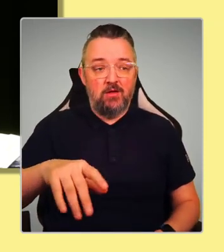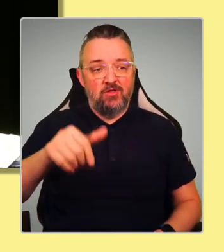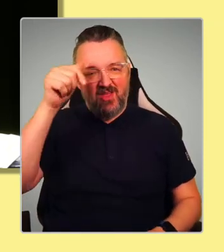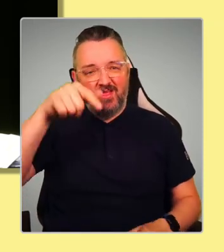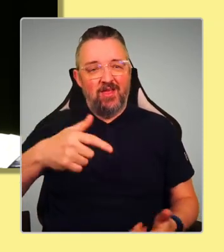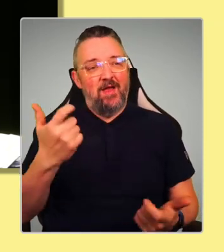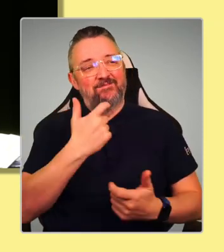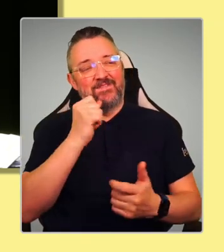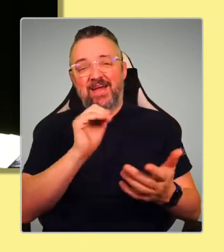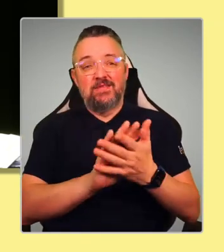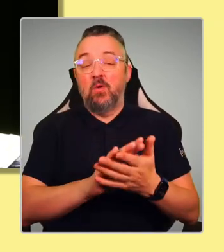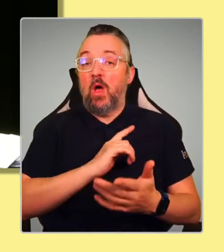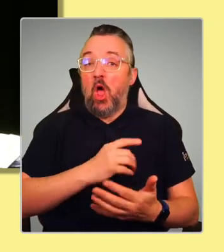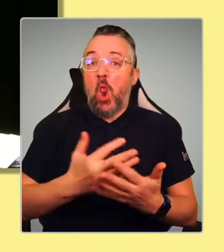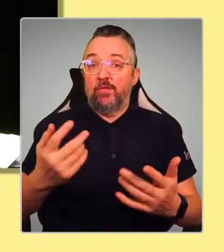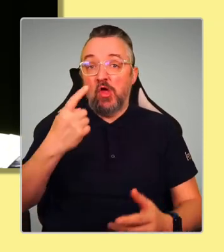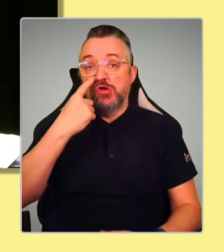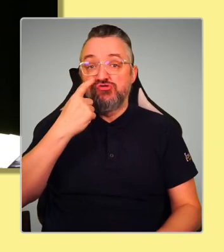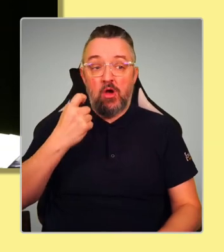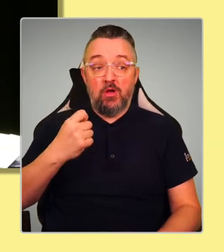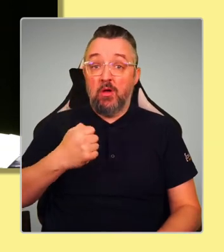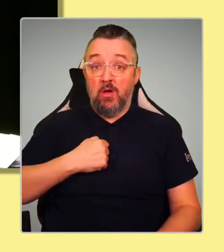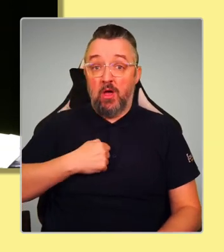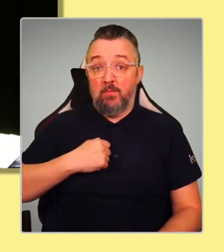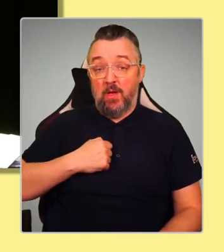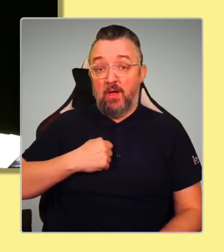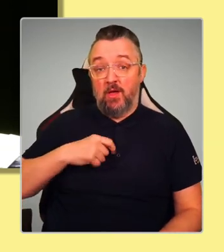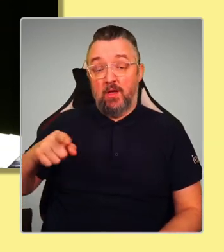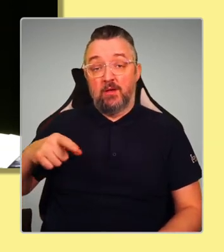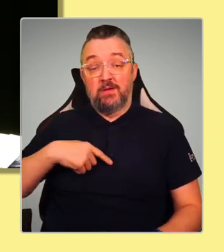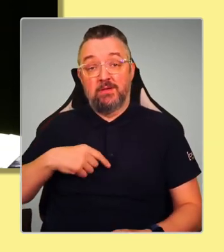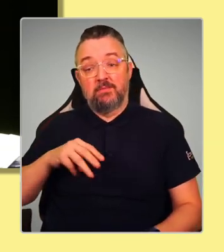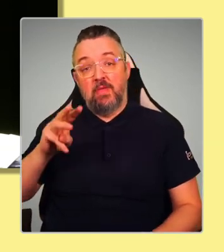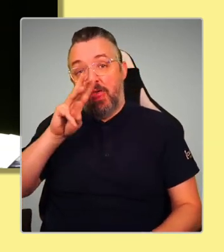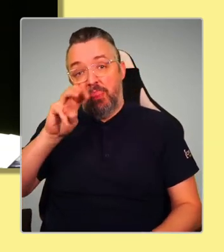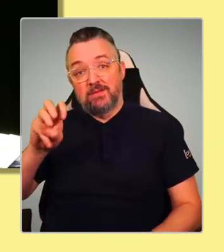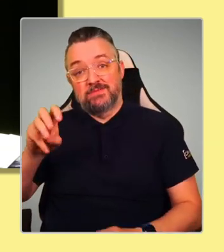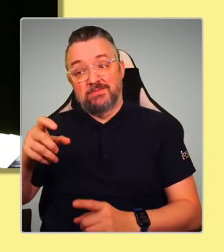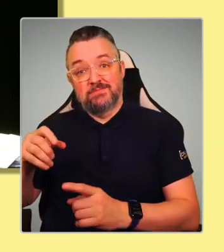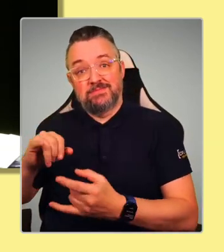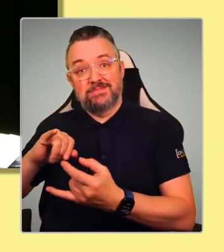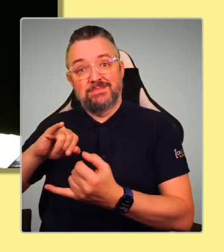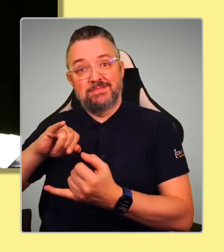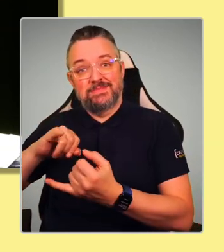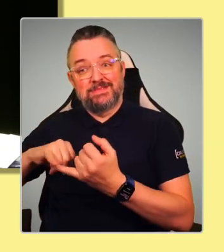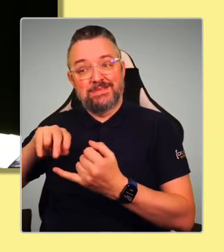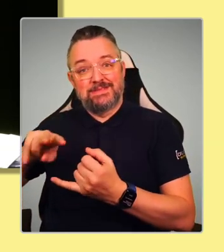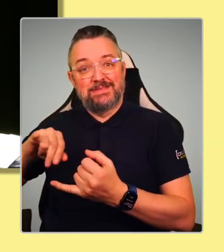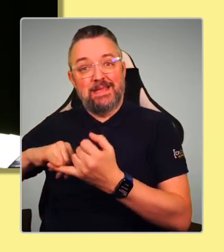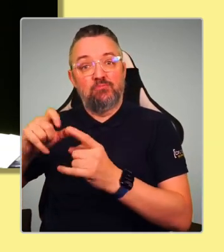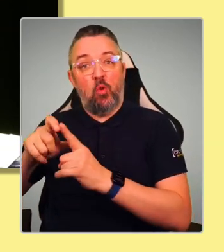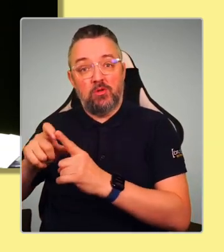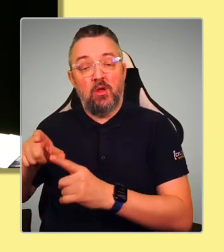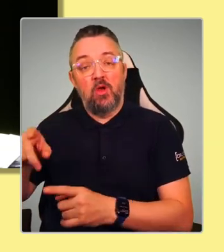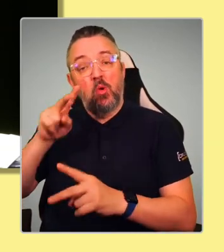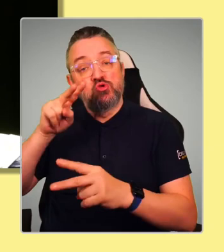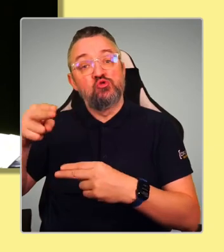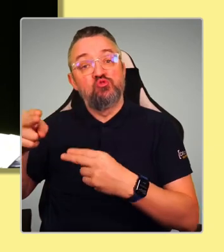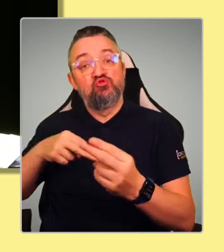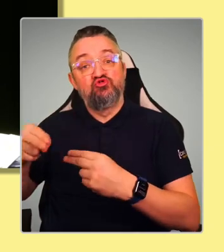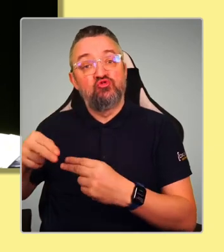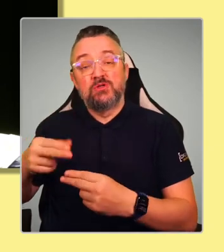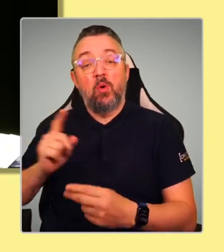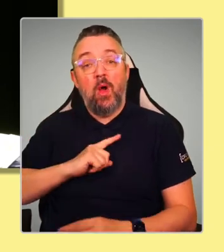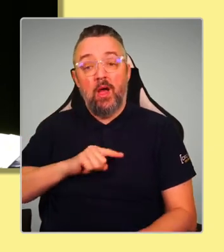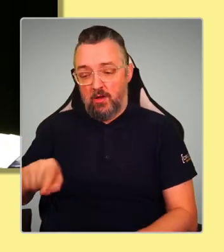a lot of young people, my 13-year-old stepdaughter, Maya, gets her information from. In most of the time she sees the news when I'm in it, she sees it because she's